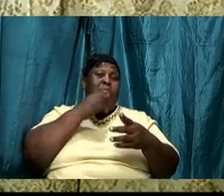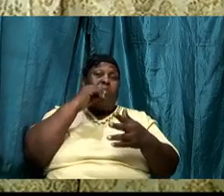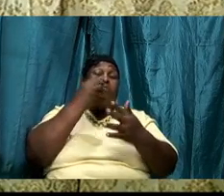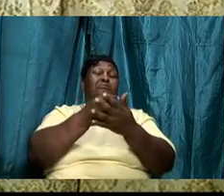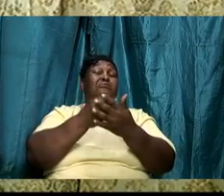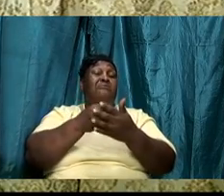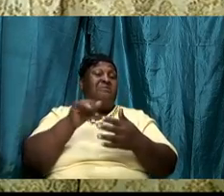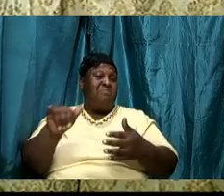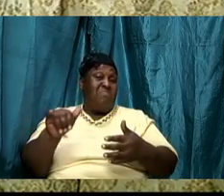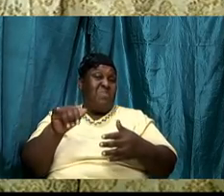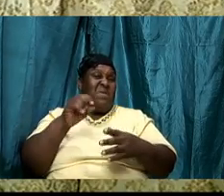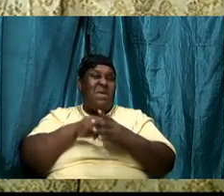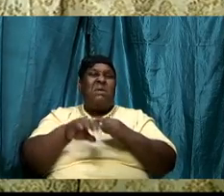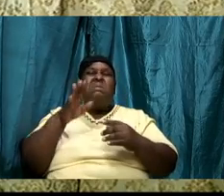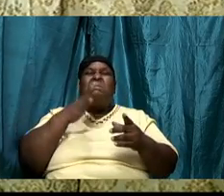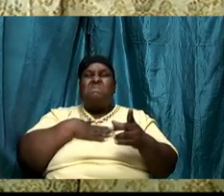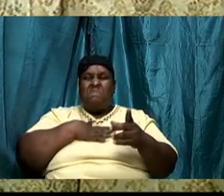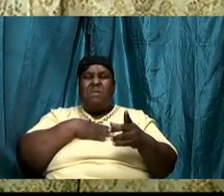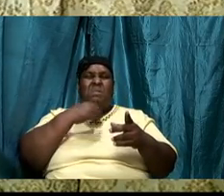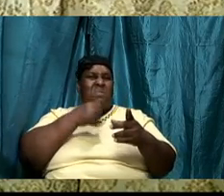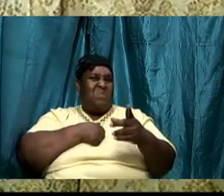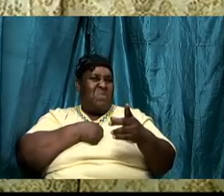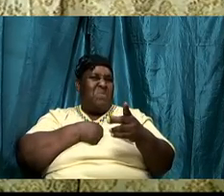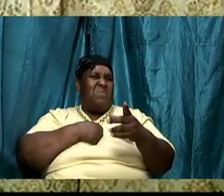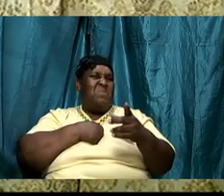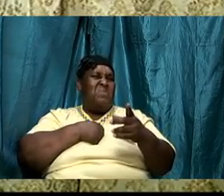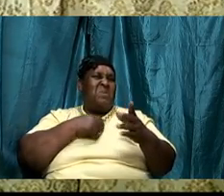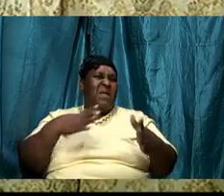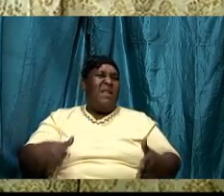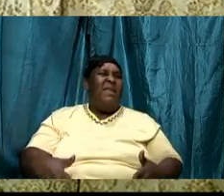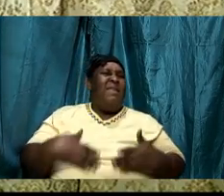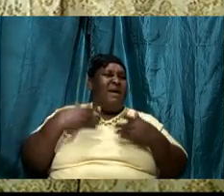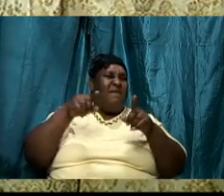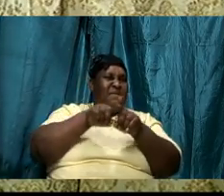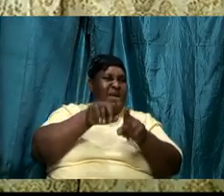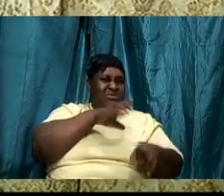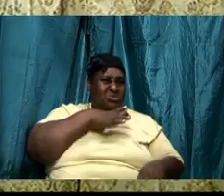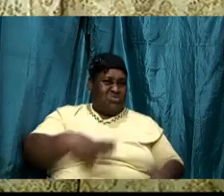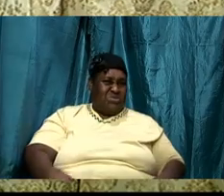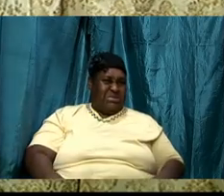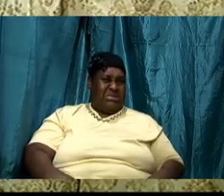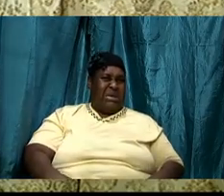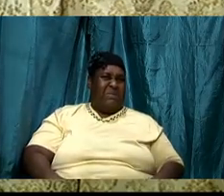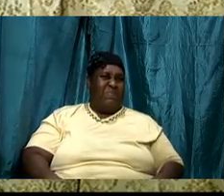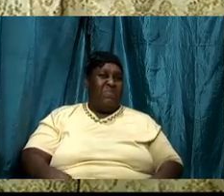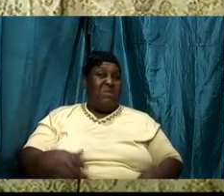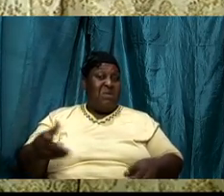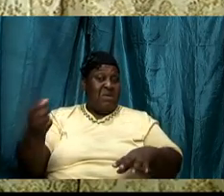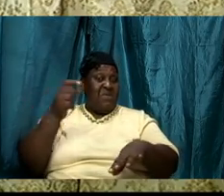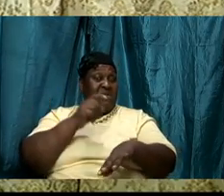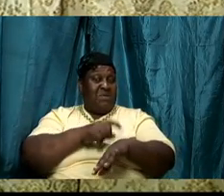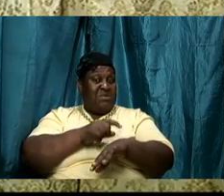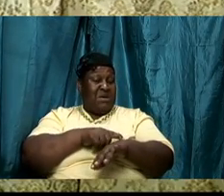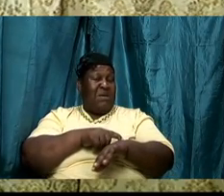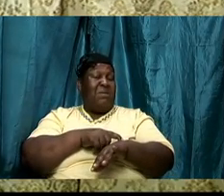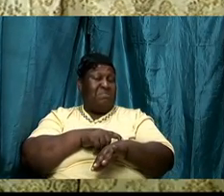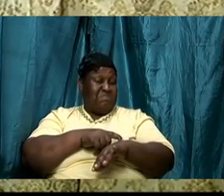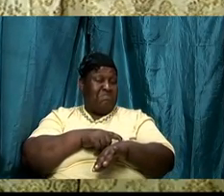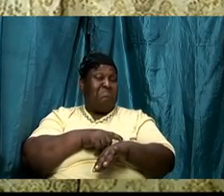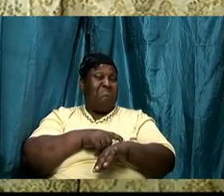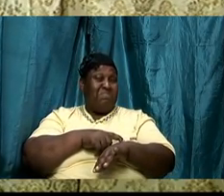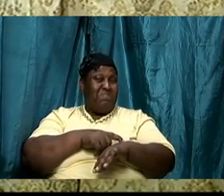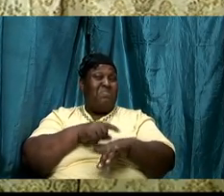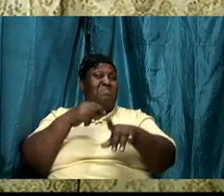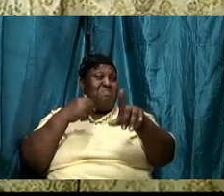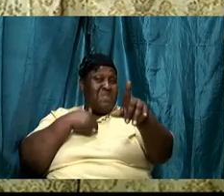in my own life as a Christian and there were times yes there were times